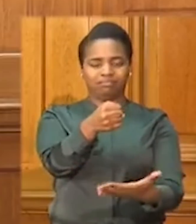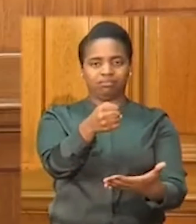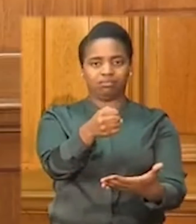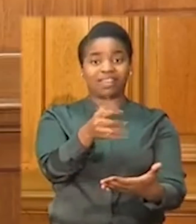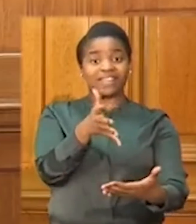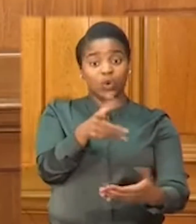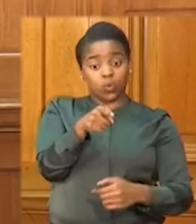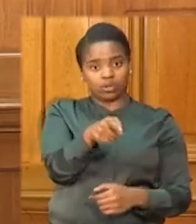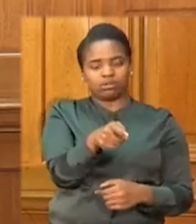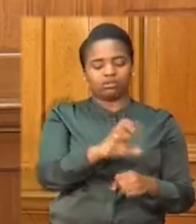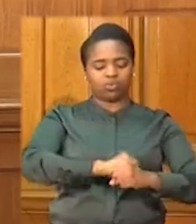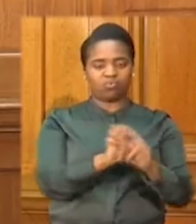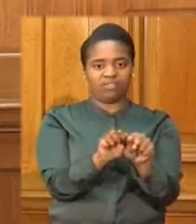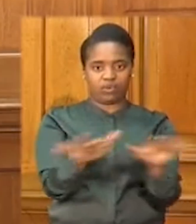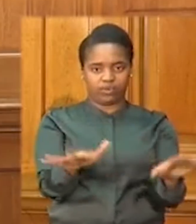this pandemic.